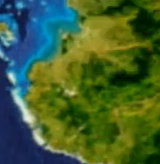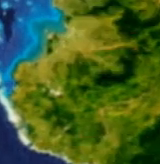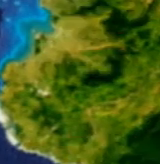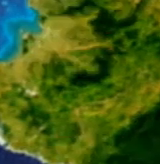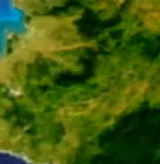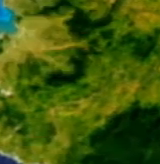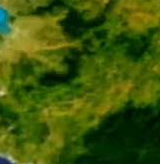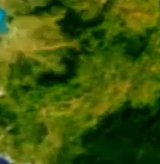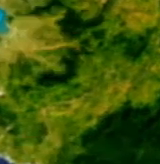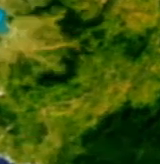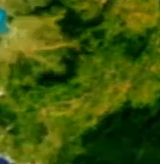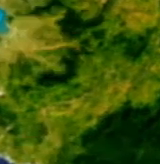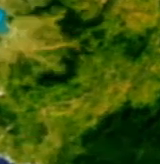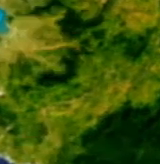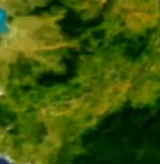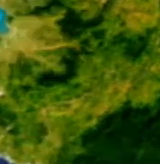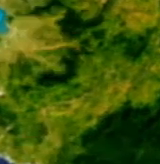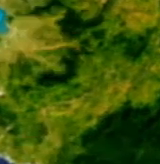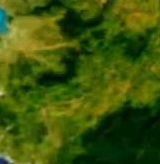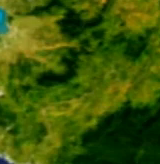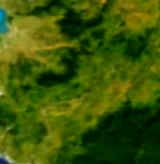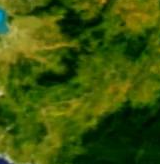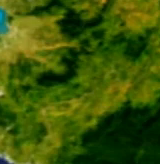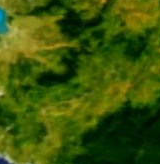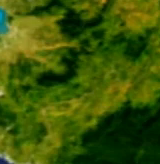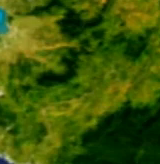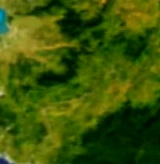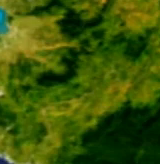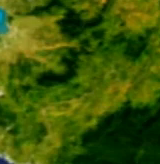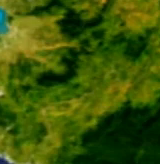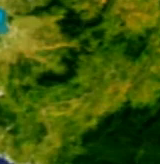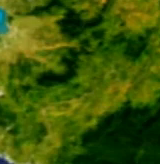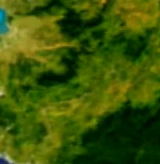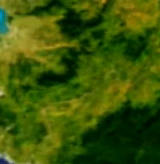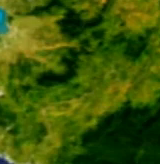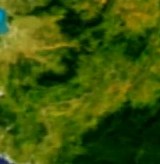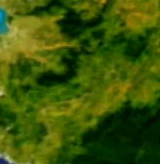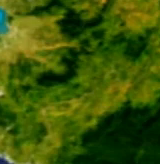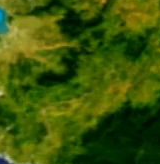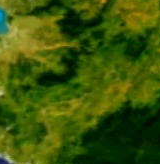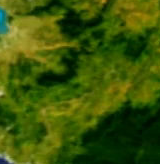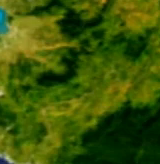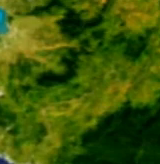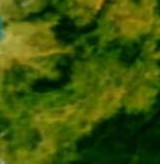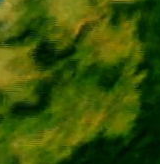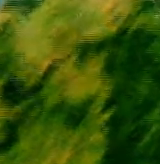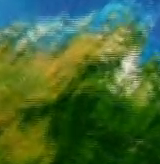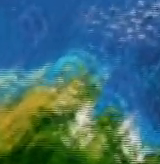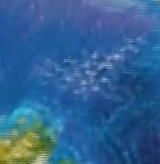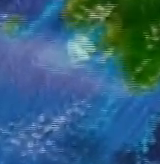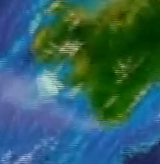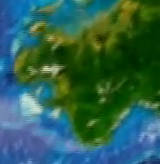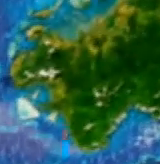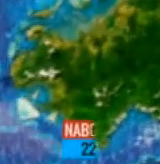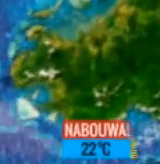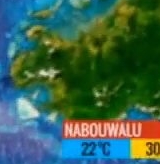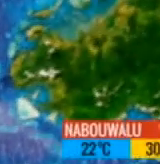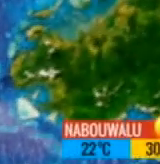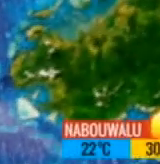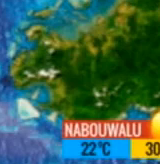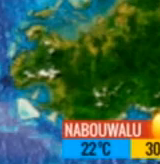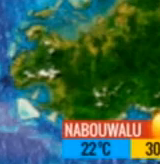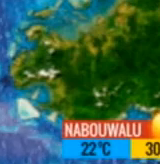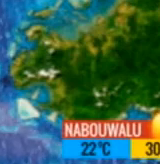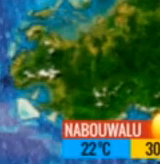to Suba, rain clouds surrounded the area. There is an absolute chance for showers tonight. And up north, not